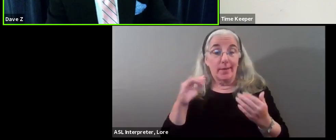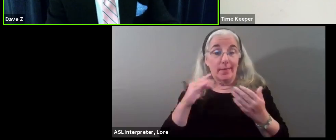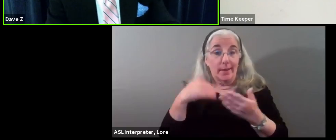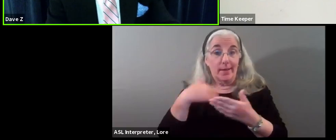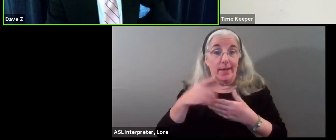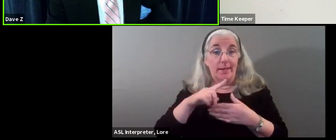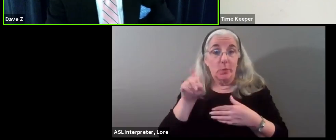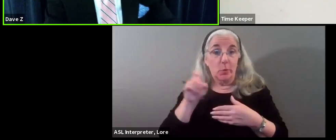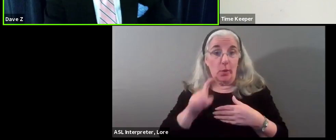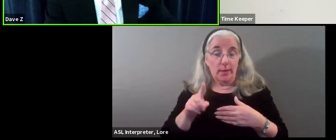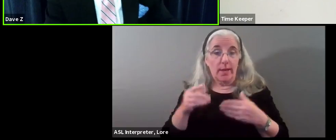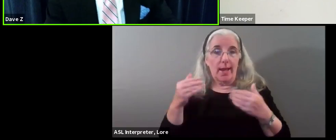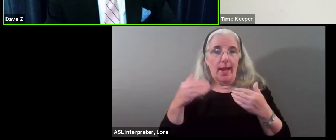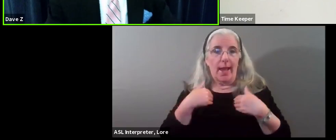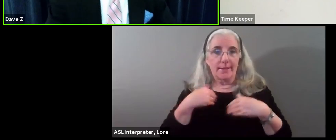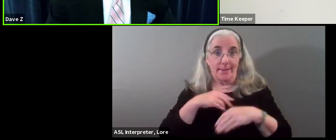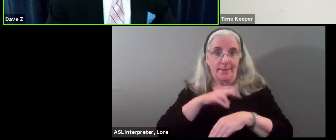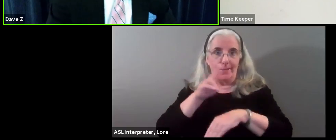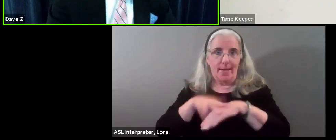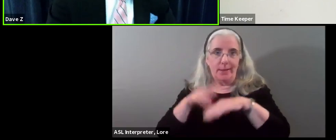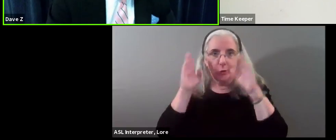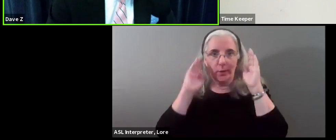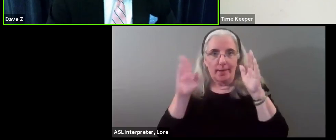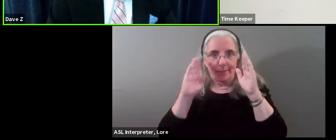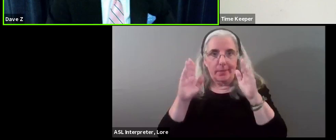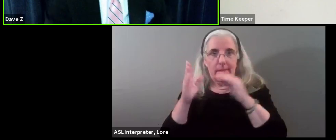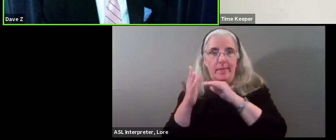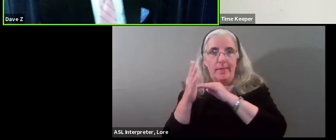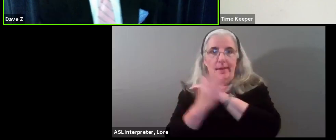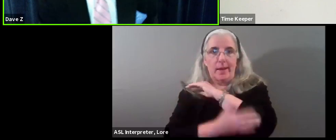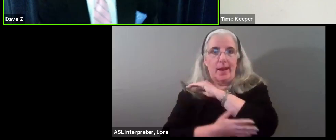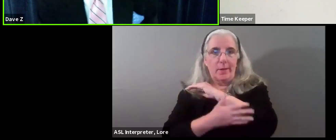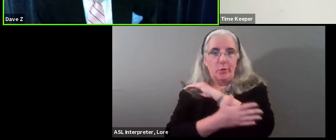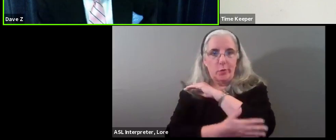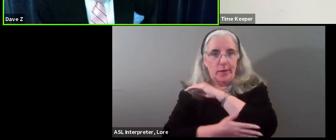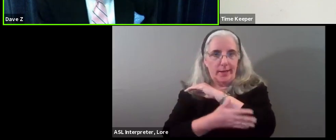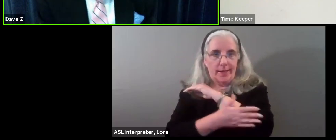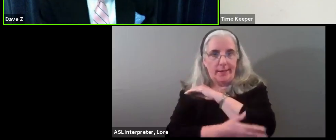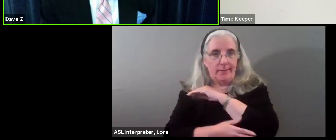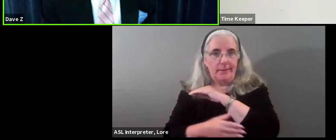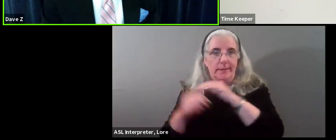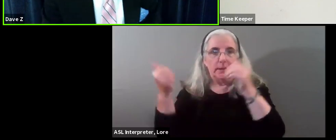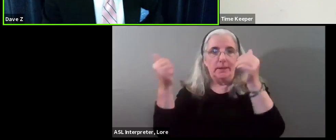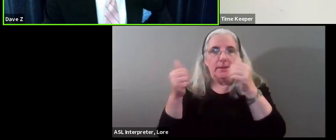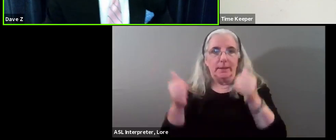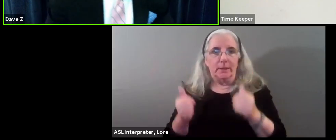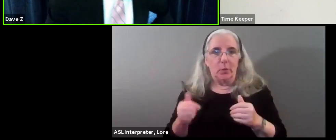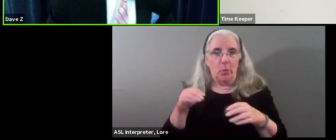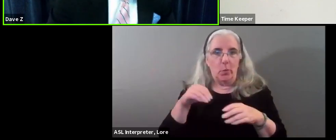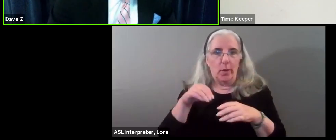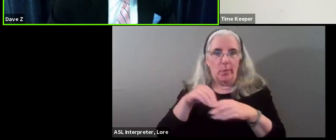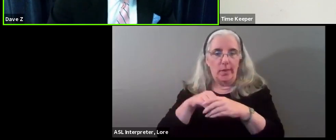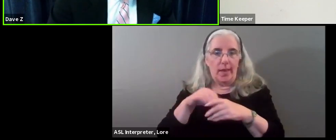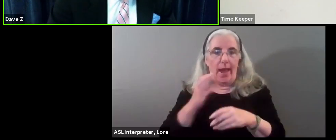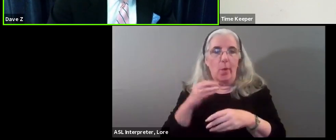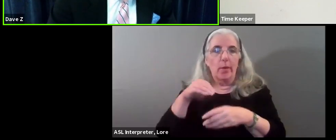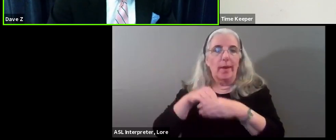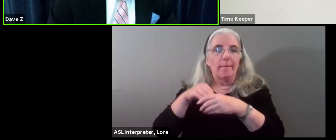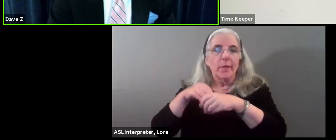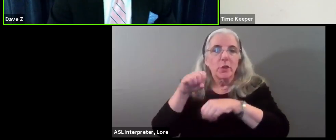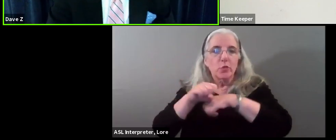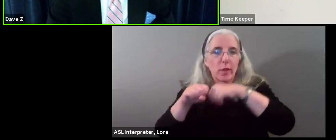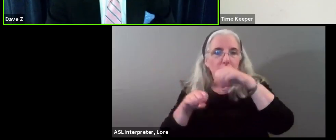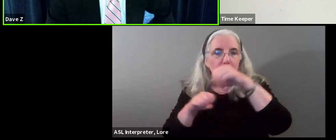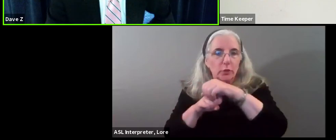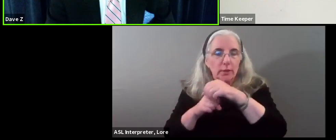is one that currently has national attention. The country's crumbling and often inadequate infrastructure. We all know the Greenbelt continues